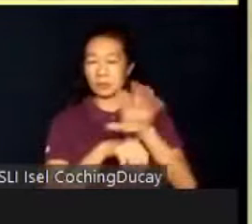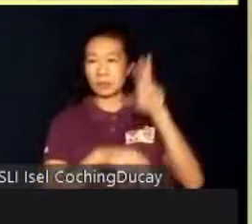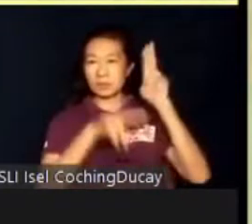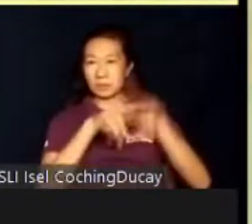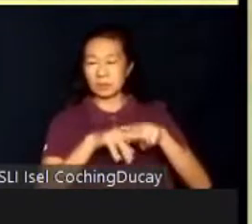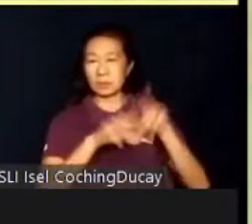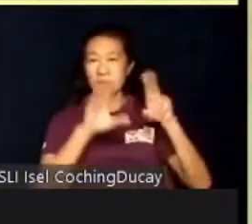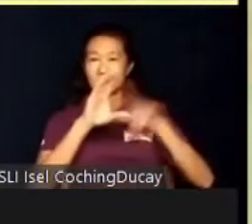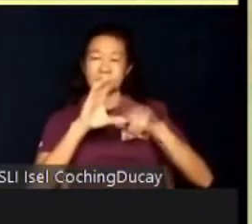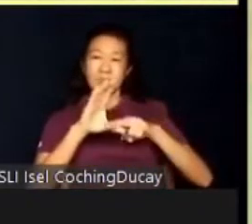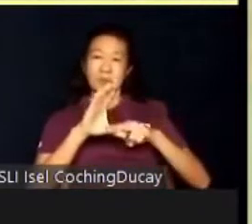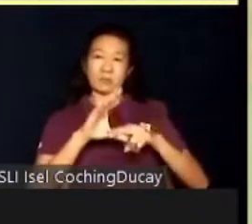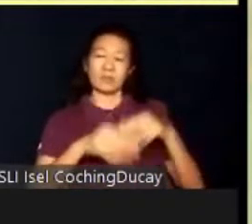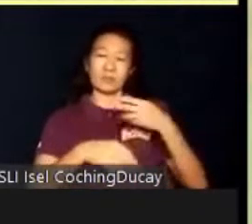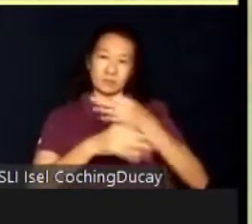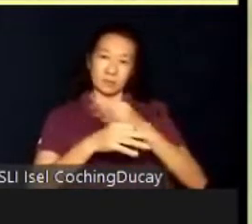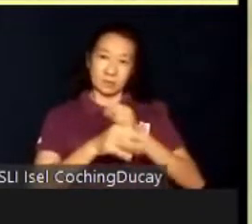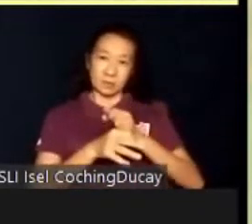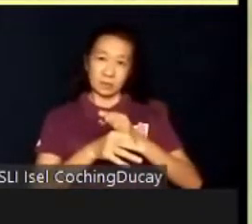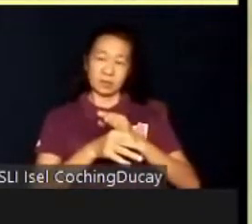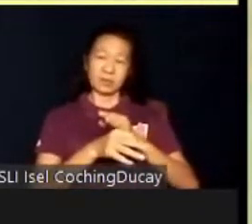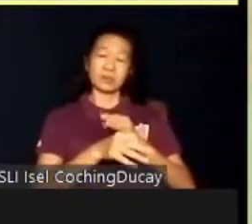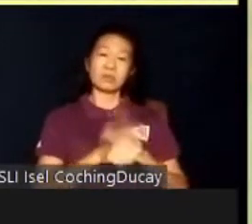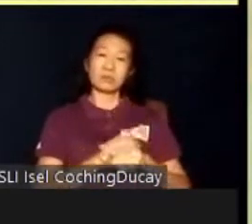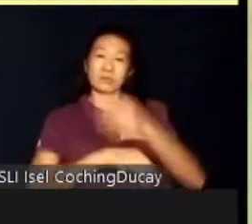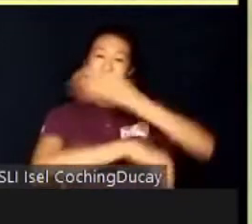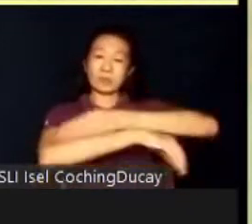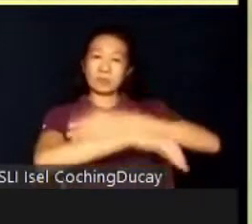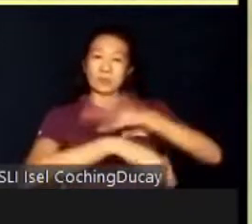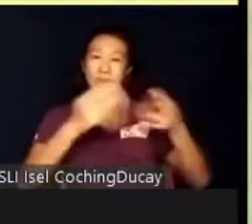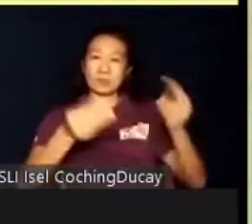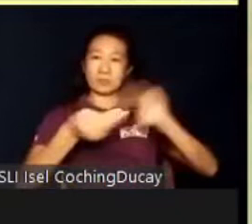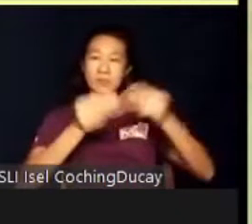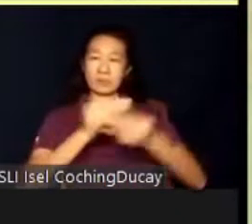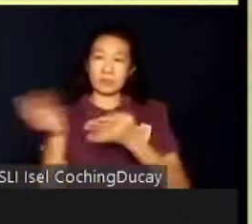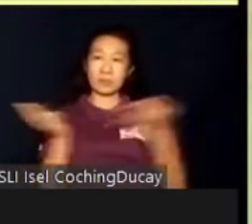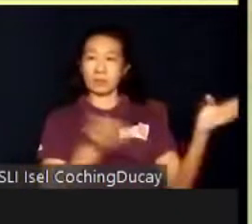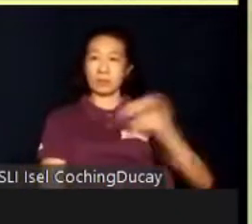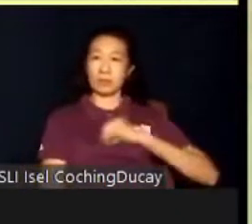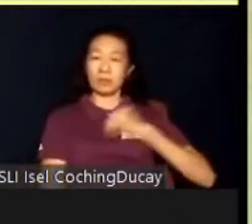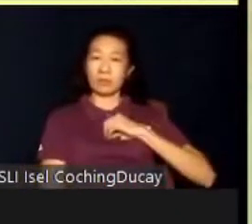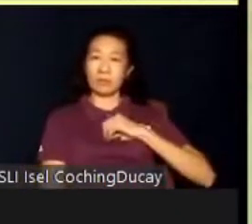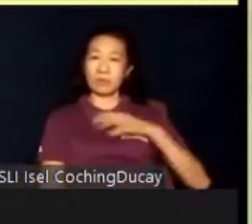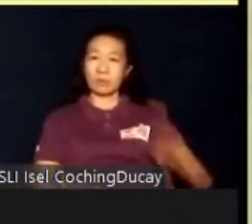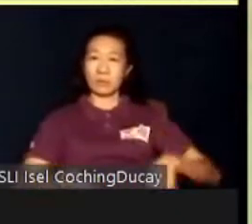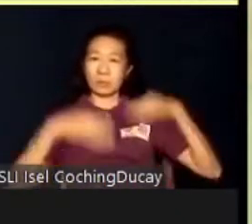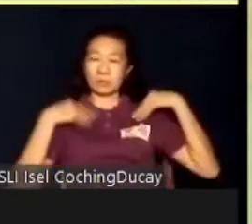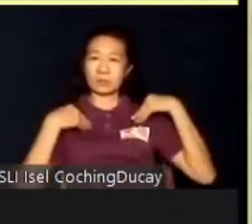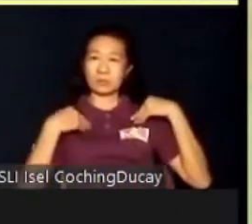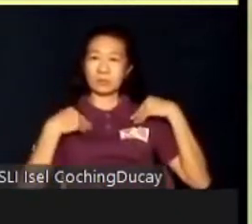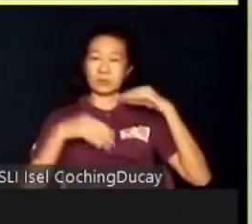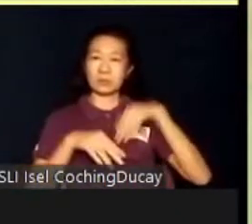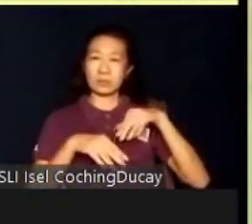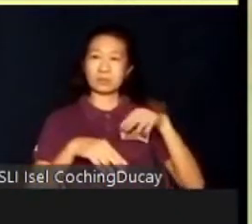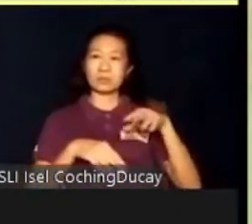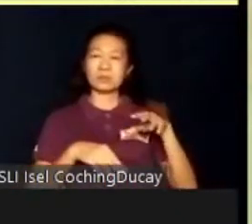chair when fixing his beddings to ensure stability. His classmates were asked to bring their own blankets in school. Using